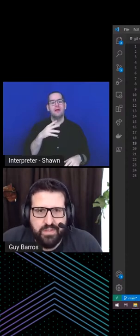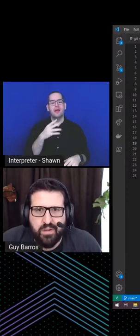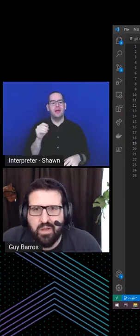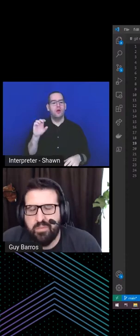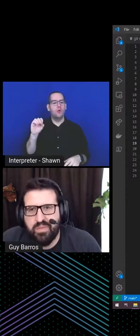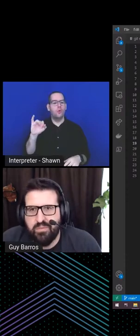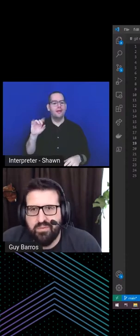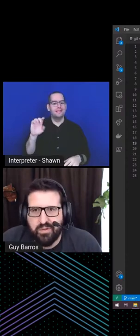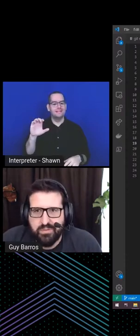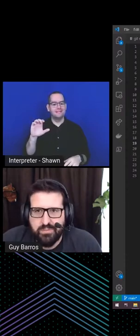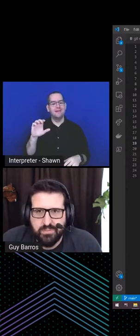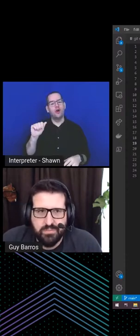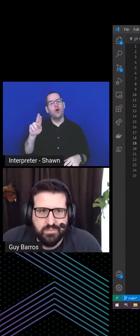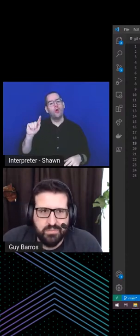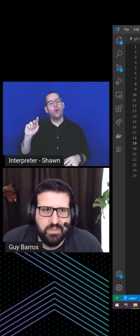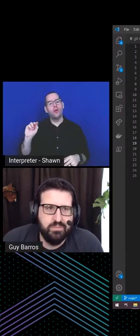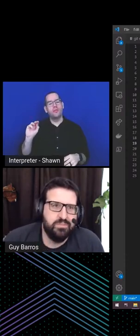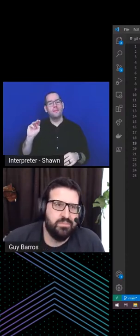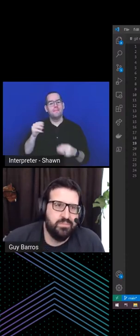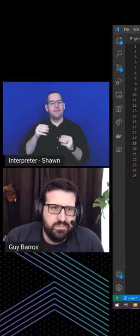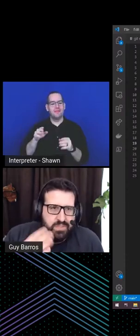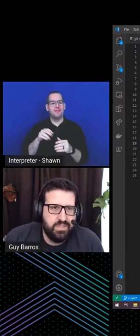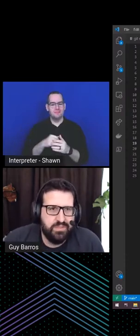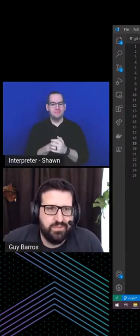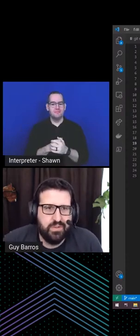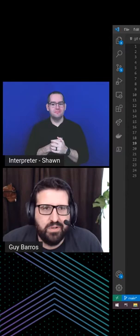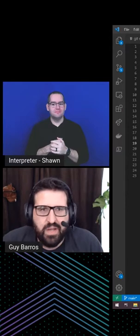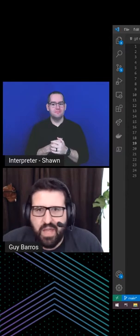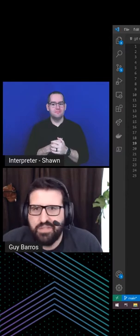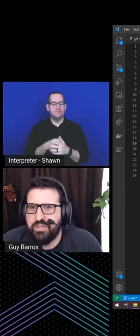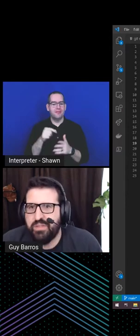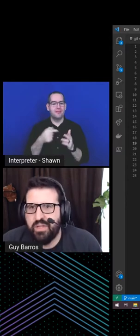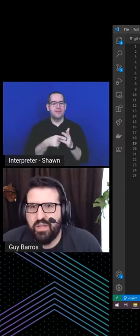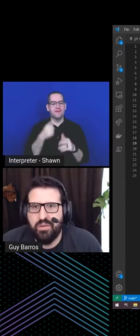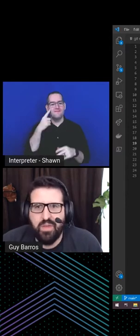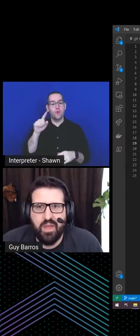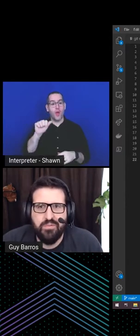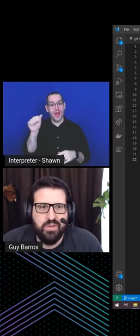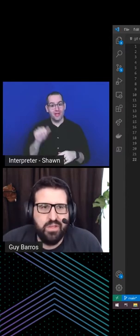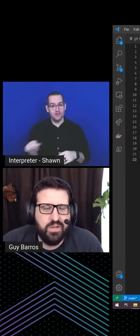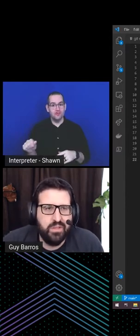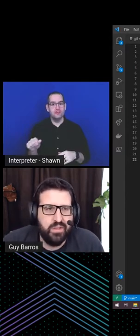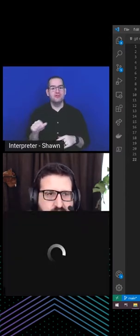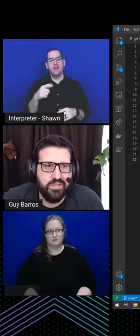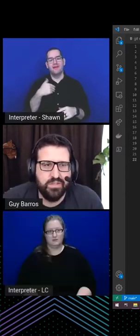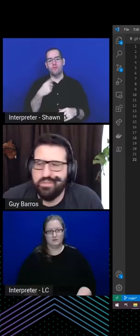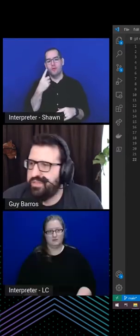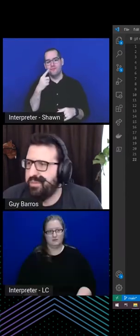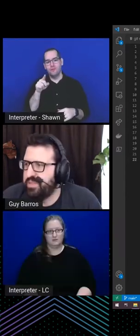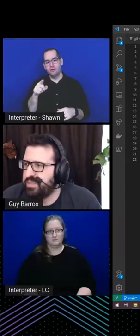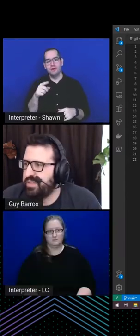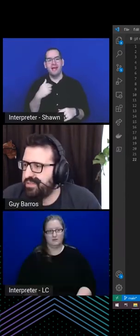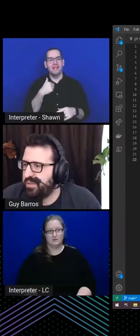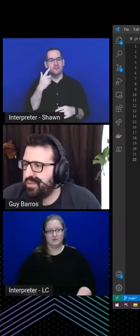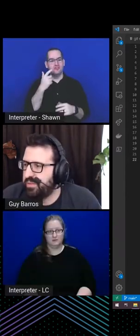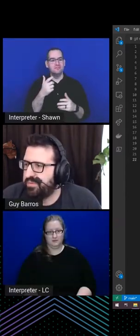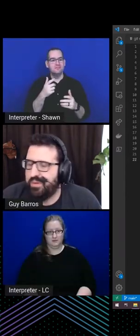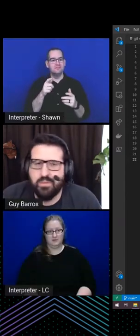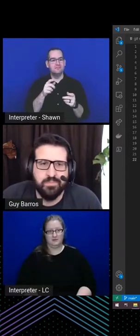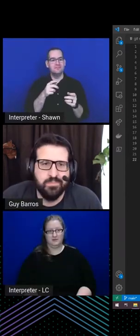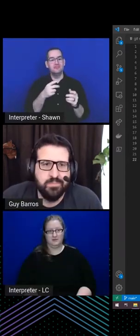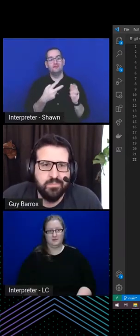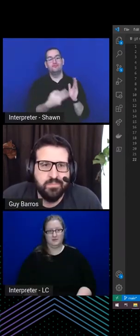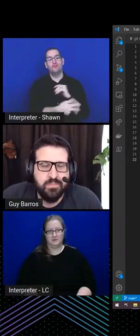OIDC auth method with vault, right, this is for Azure, and we have one here that I just shamelessly stolen